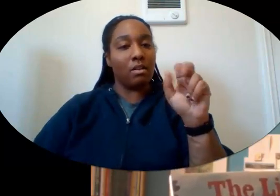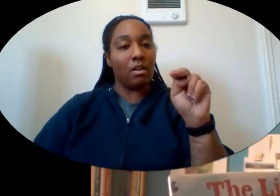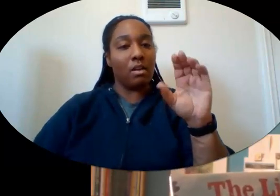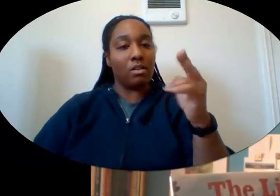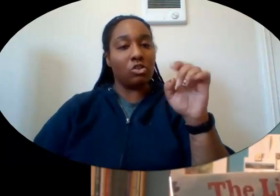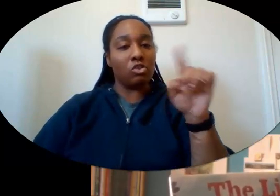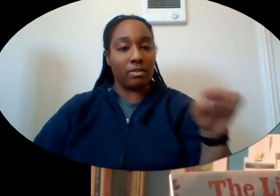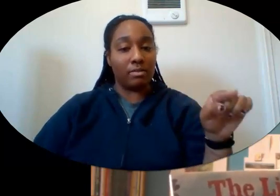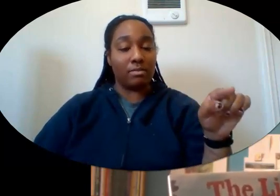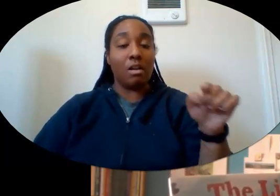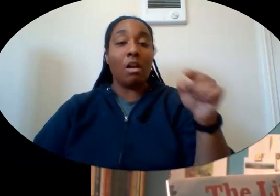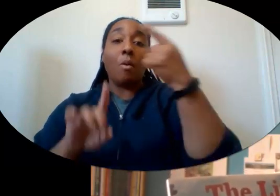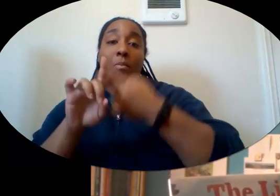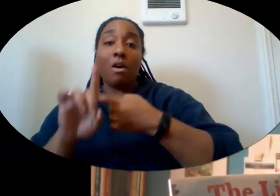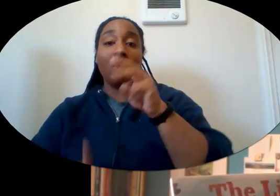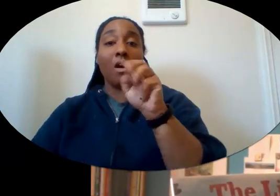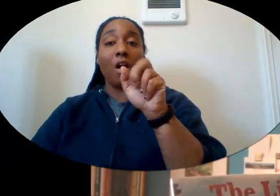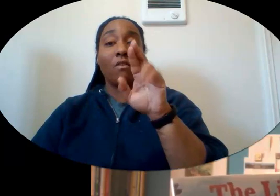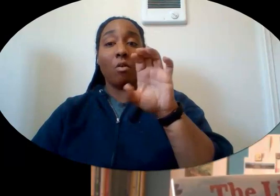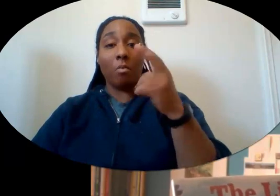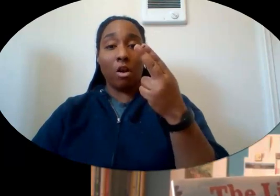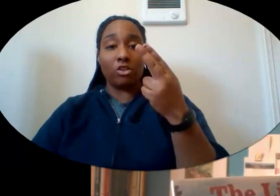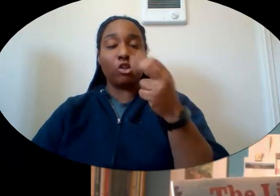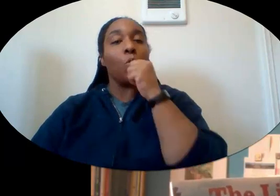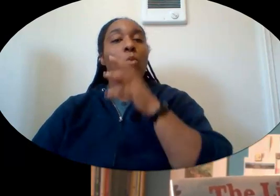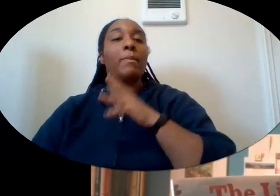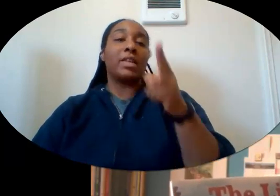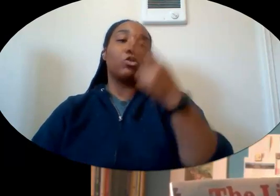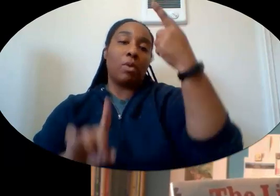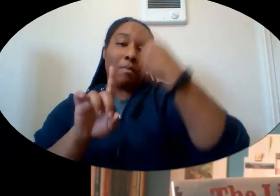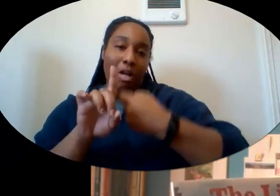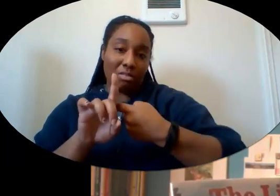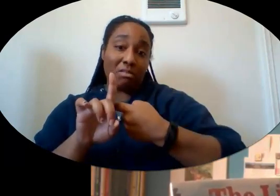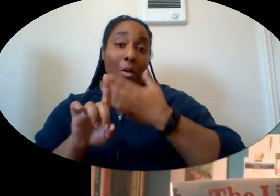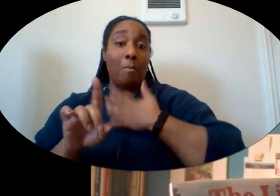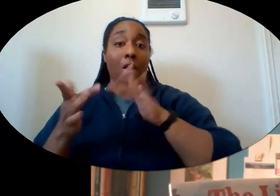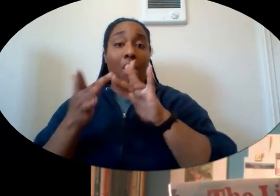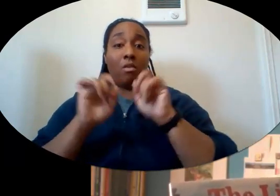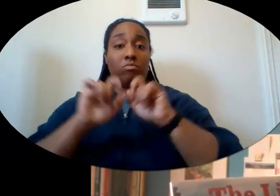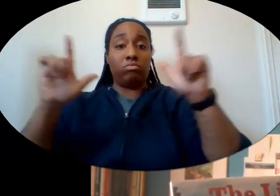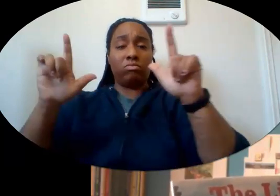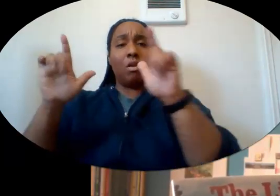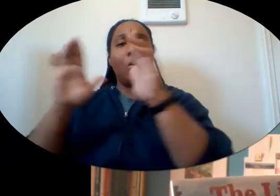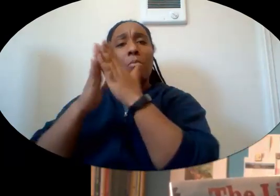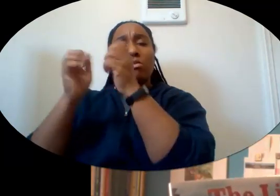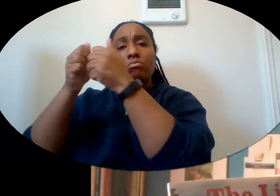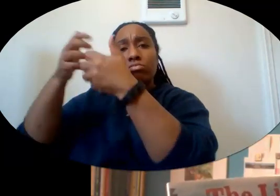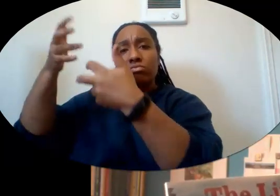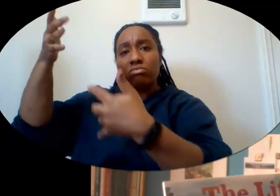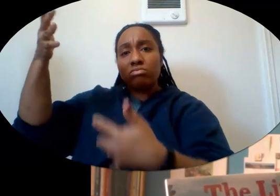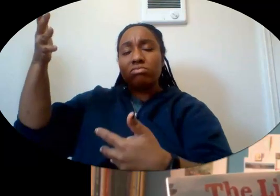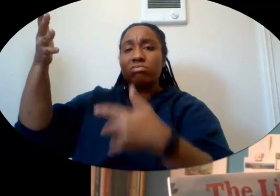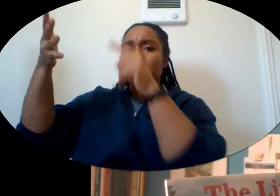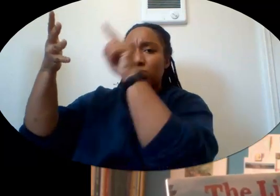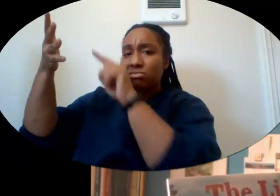Women's History Month and there are a lot of resources right now on my website about Women's History Month, a lot of other books and links to read